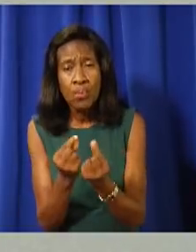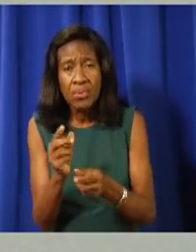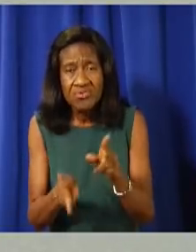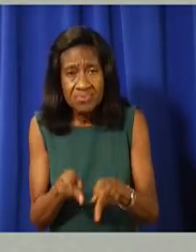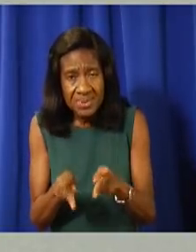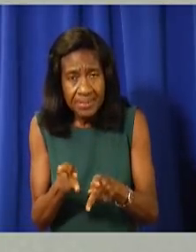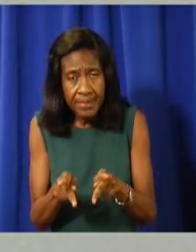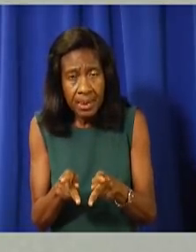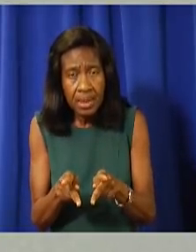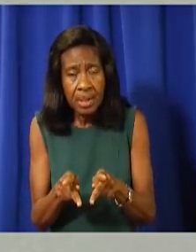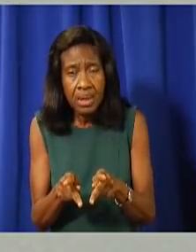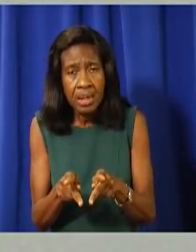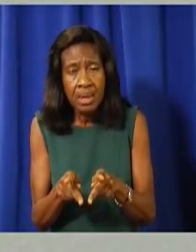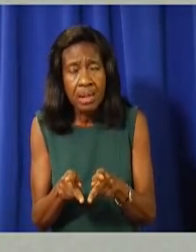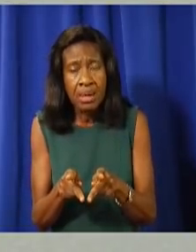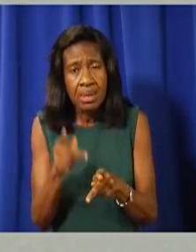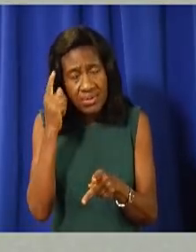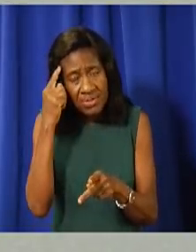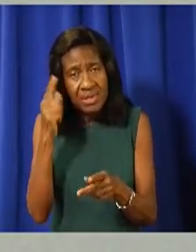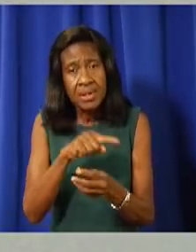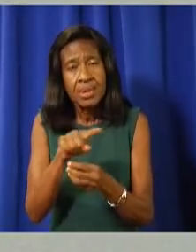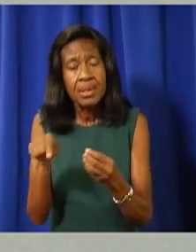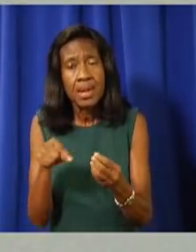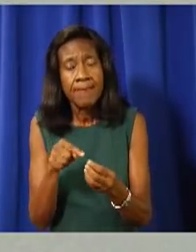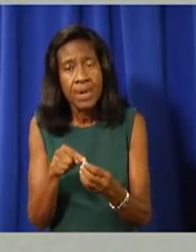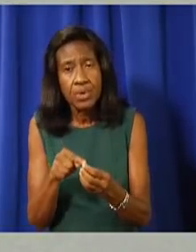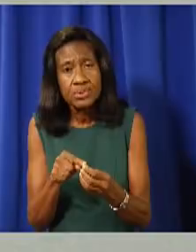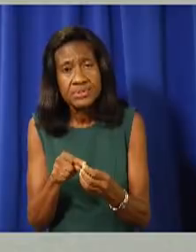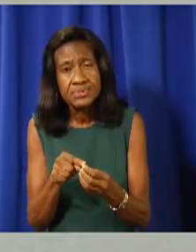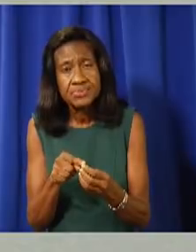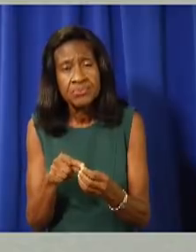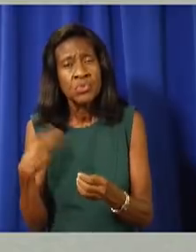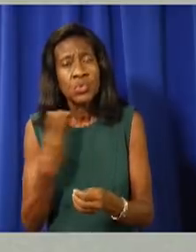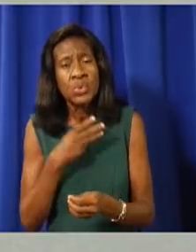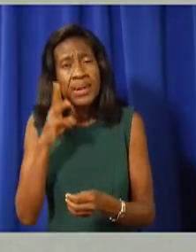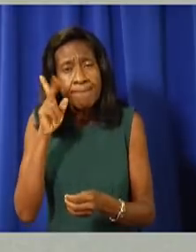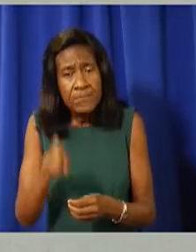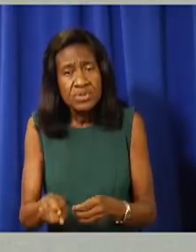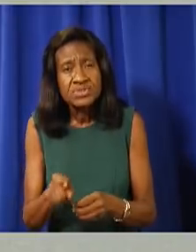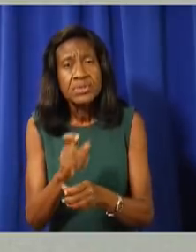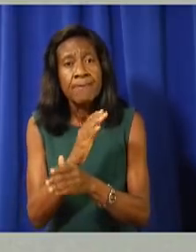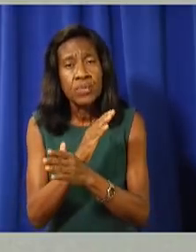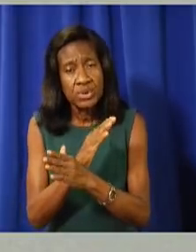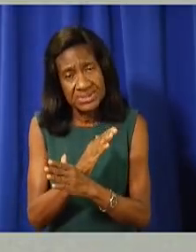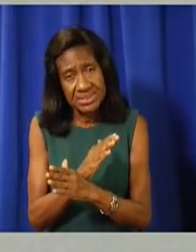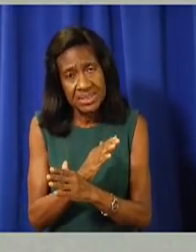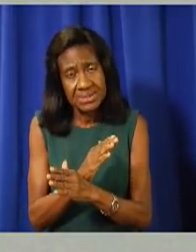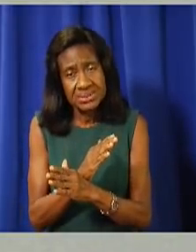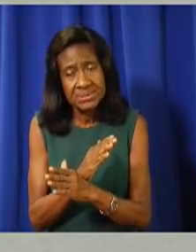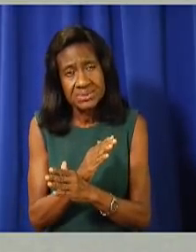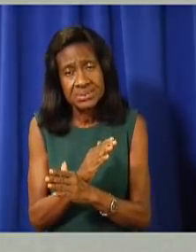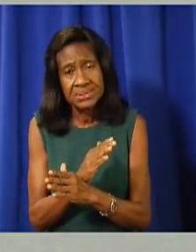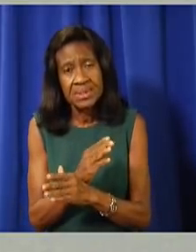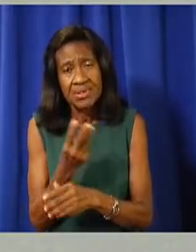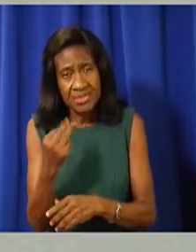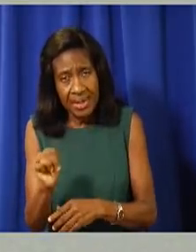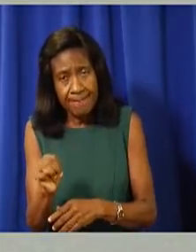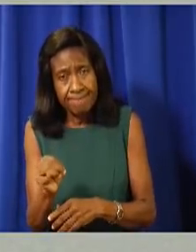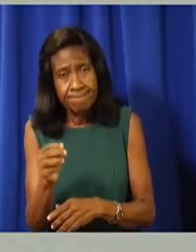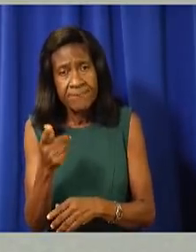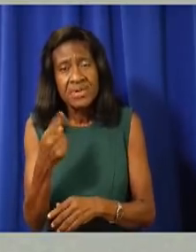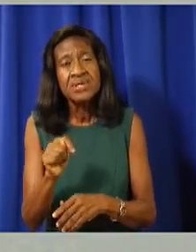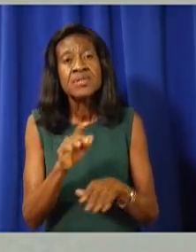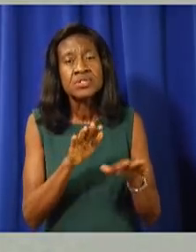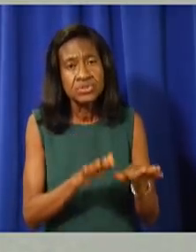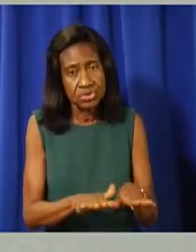and depending on us to serve as their collective shield by getting vaccinated. That is our children.